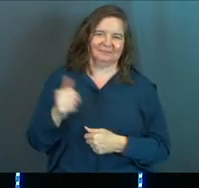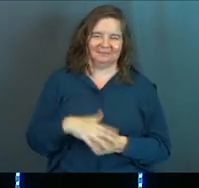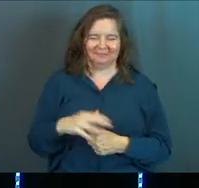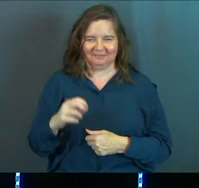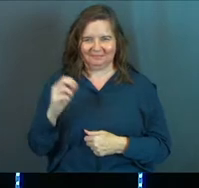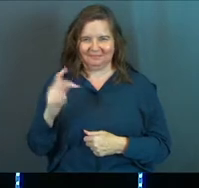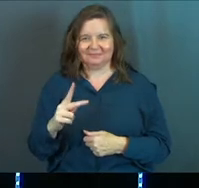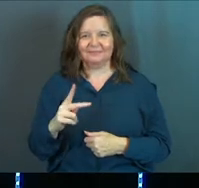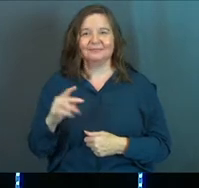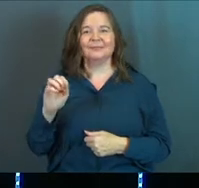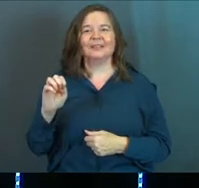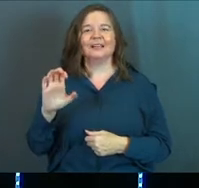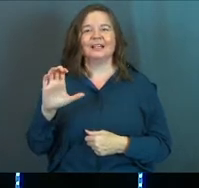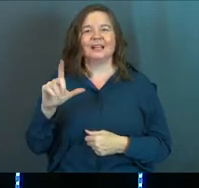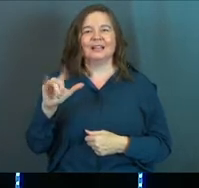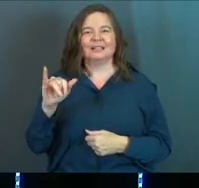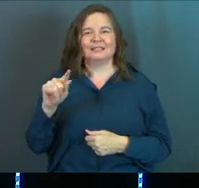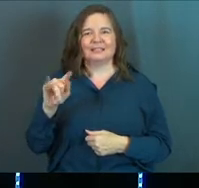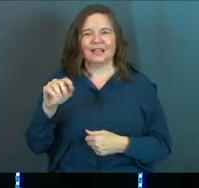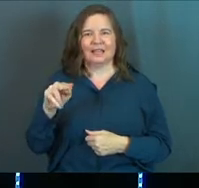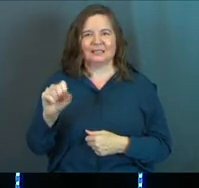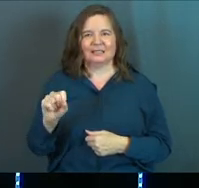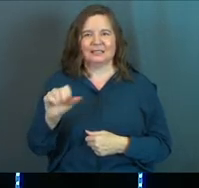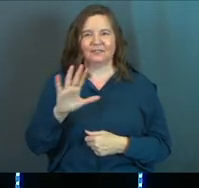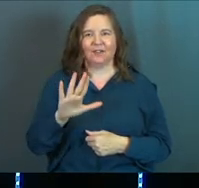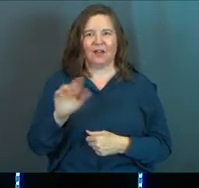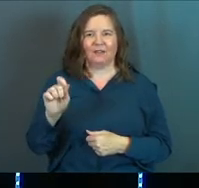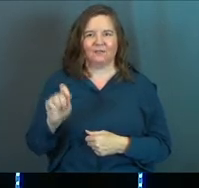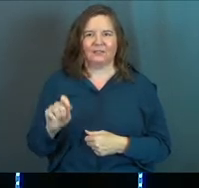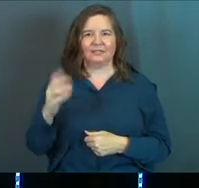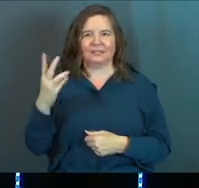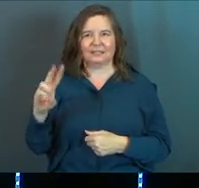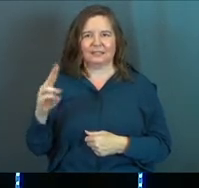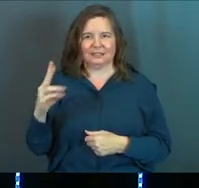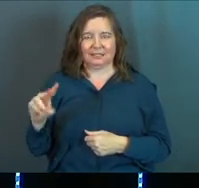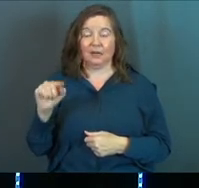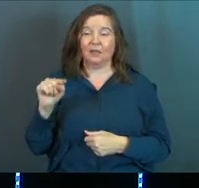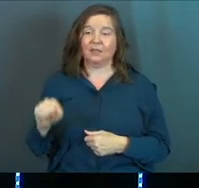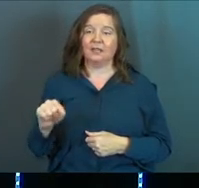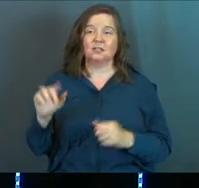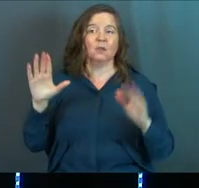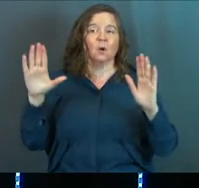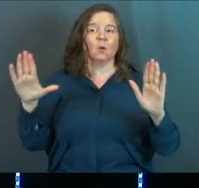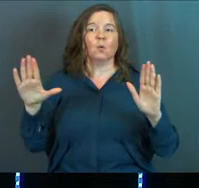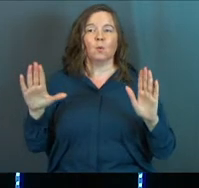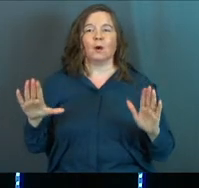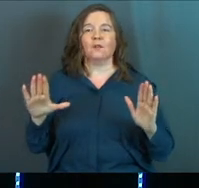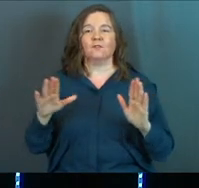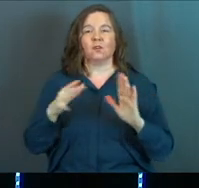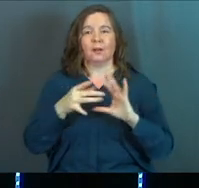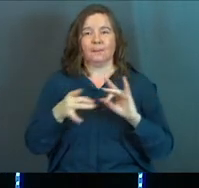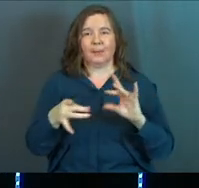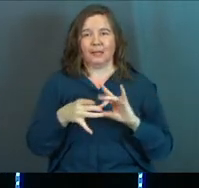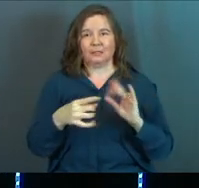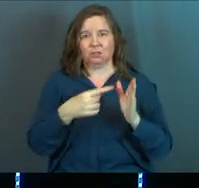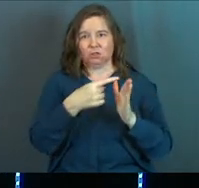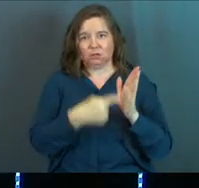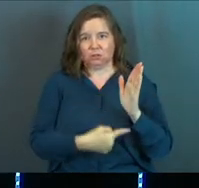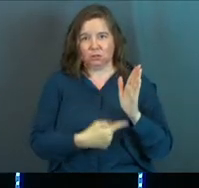Okay. Ecclesiastes chapter 5 verse 16. Okay. This is a wonderful, wonderful passage.